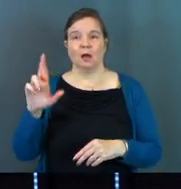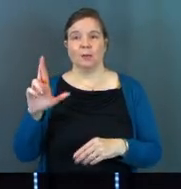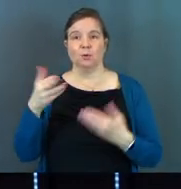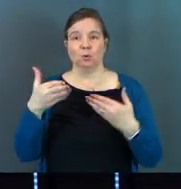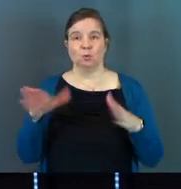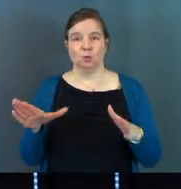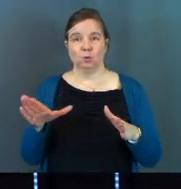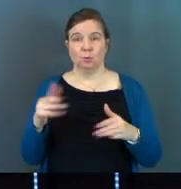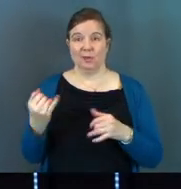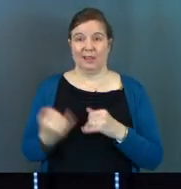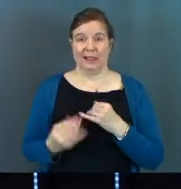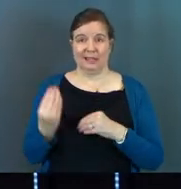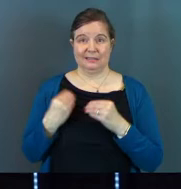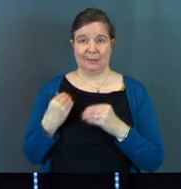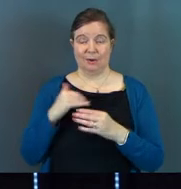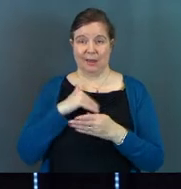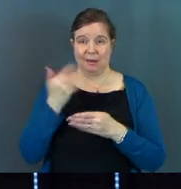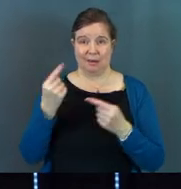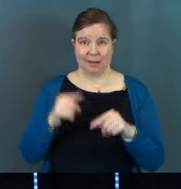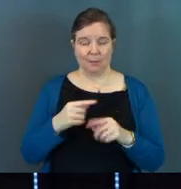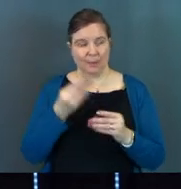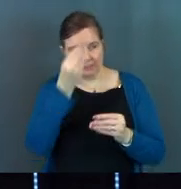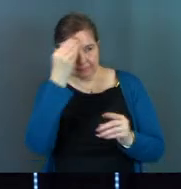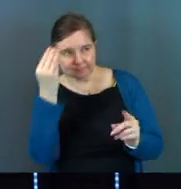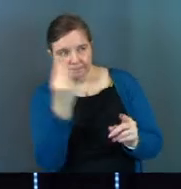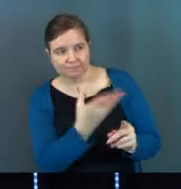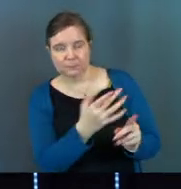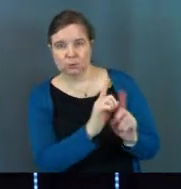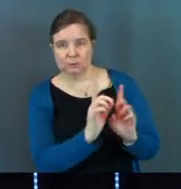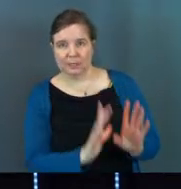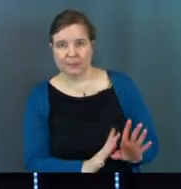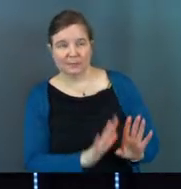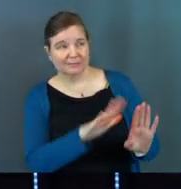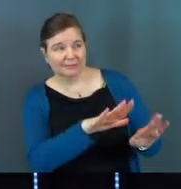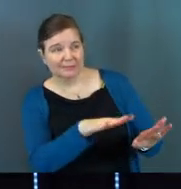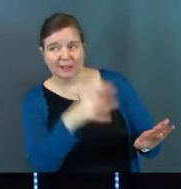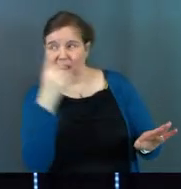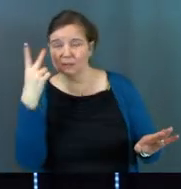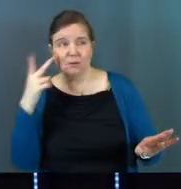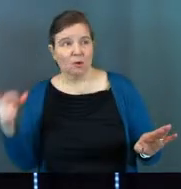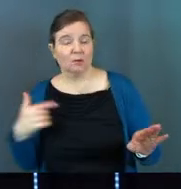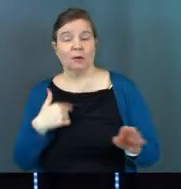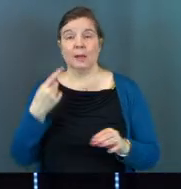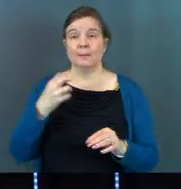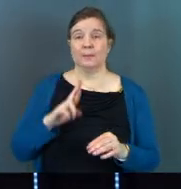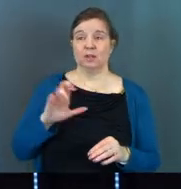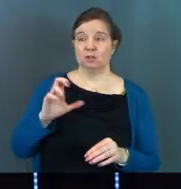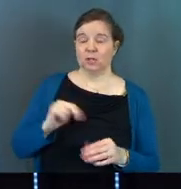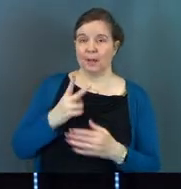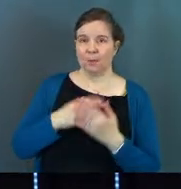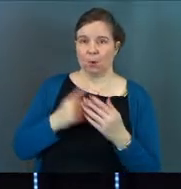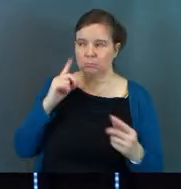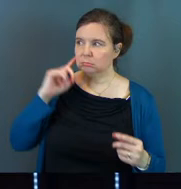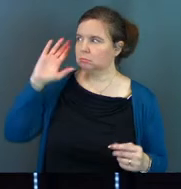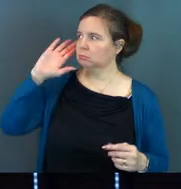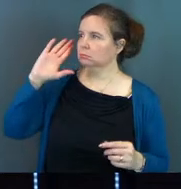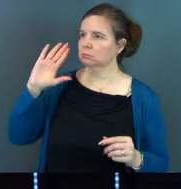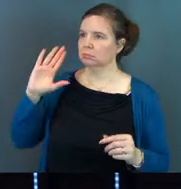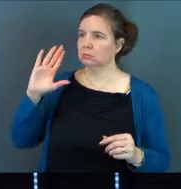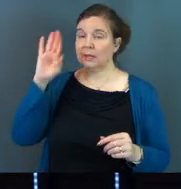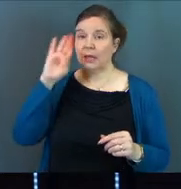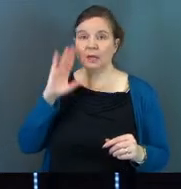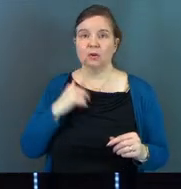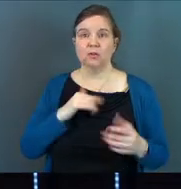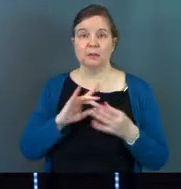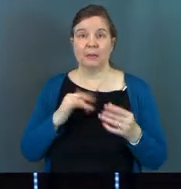supper had happened in Jerusalem. And they come and they give the message to the disciples. And Peter and John both hear it. They hear this